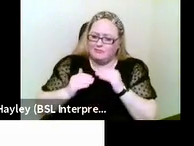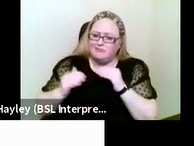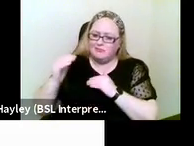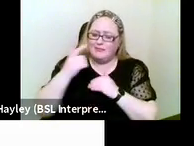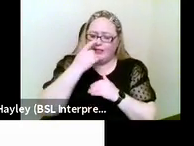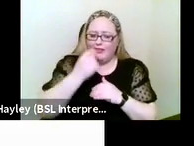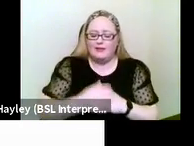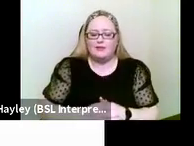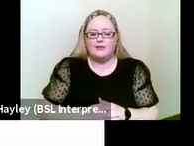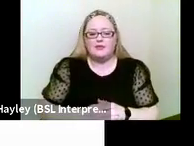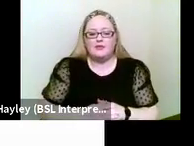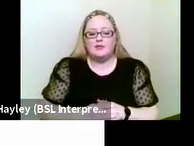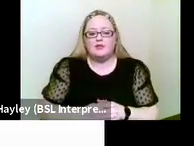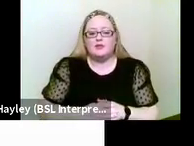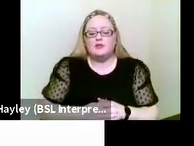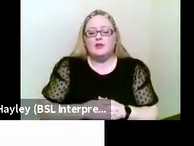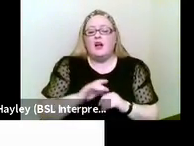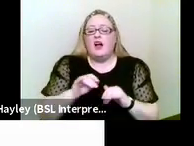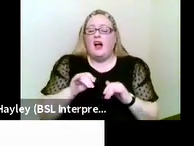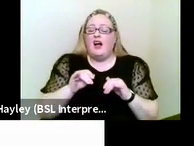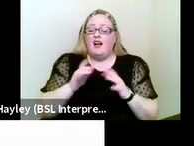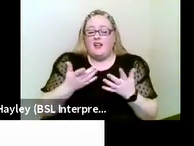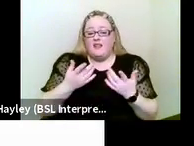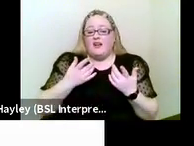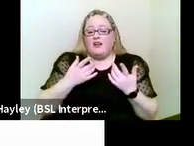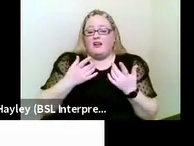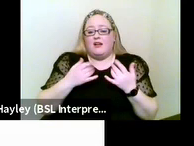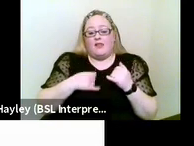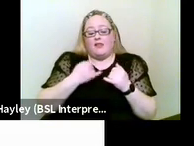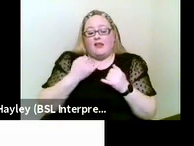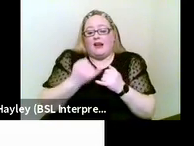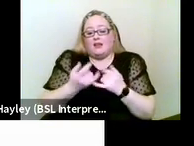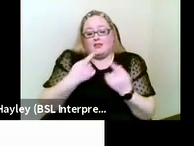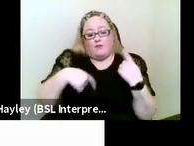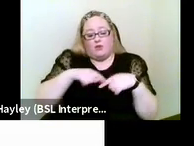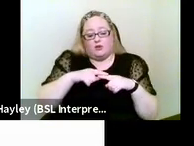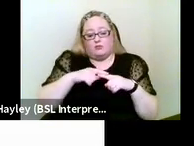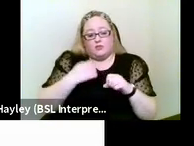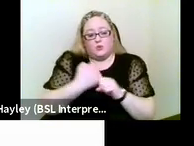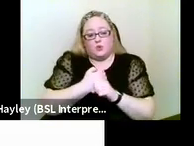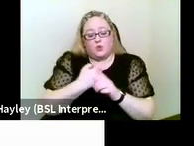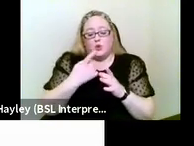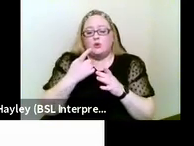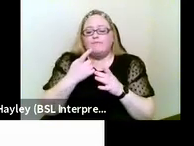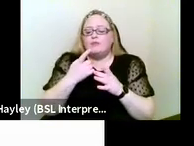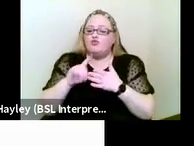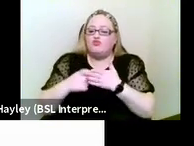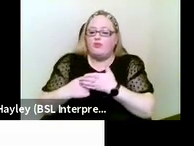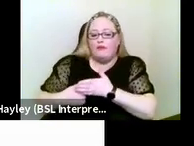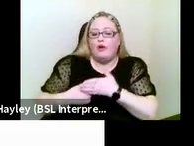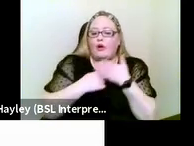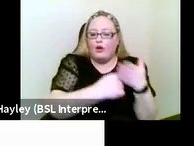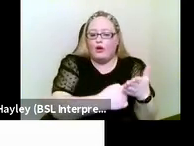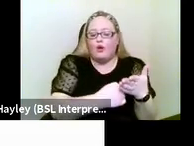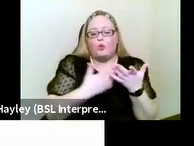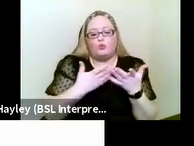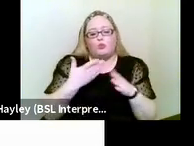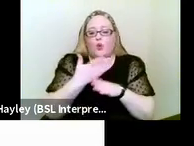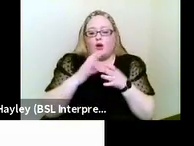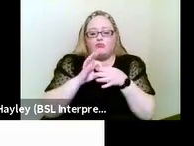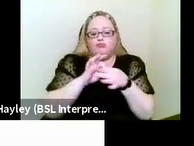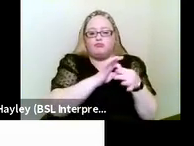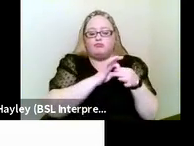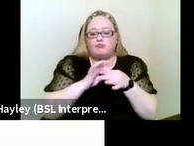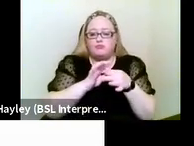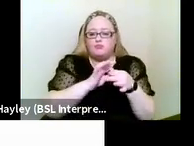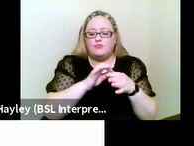And the last thing we can do is refer on and work collaboratively. We know that very rarely, sorry,